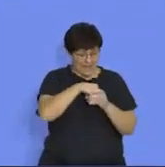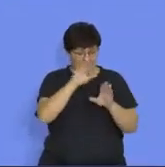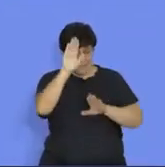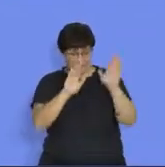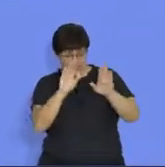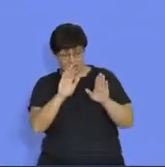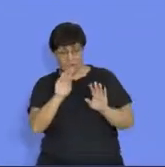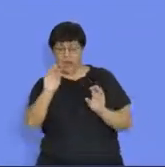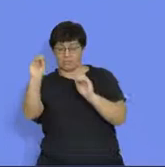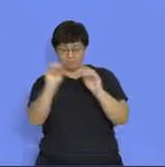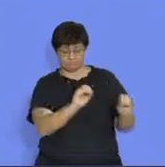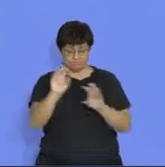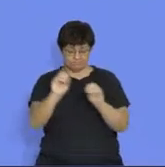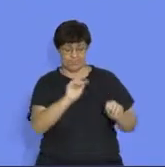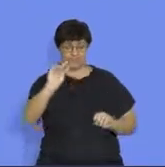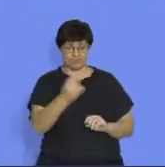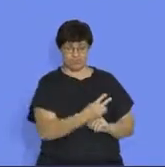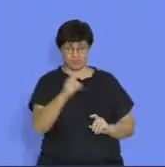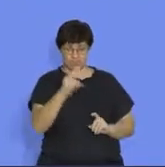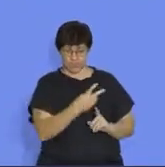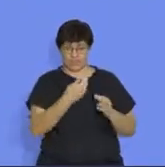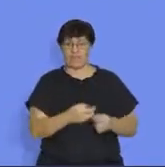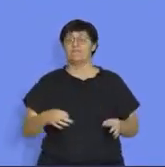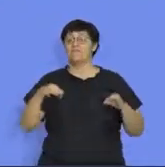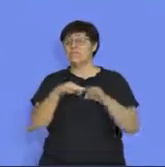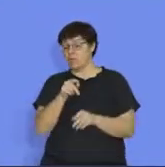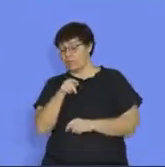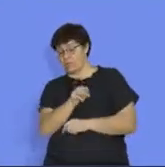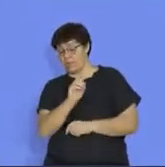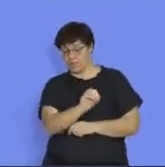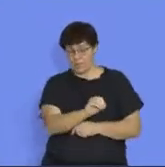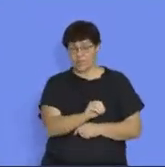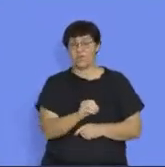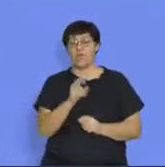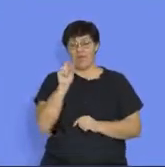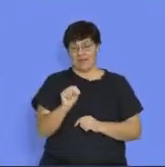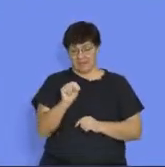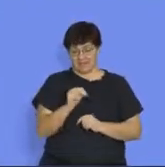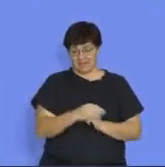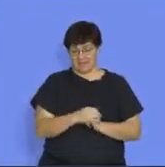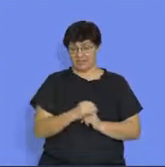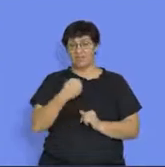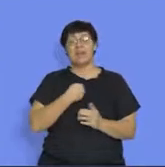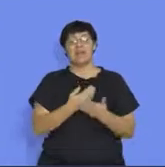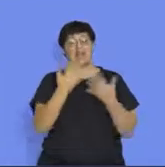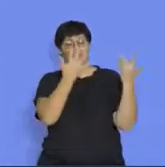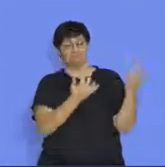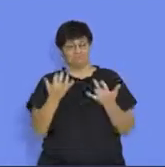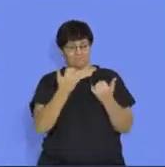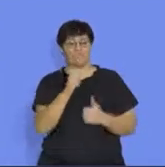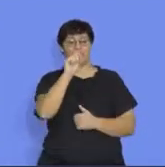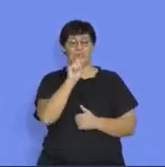by substituting different values for N. So, the general term allows me to calculate